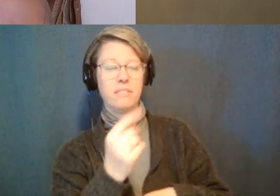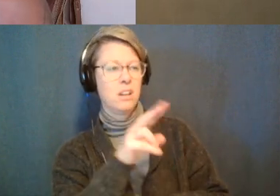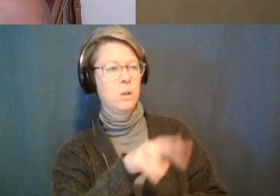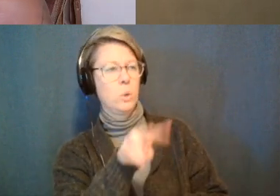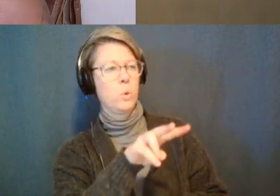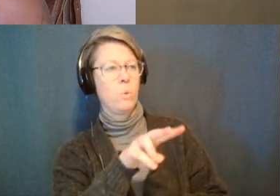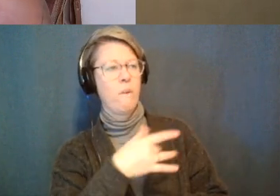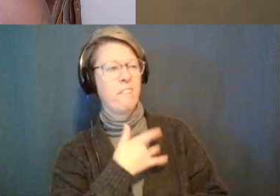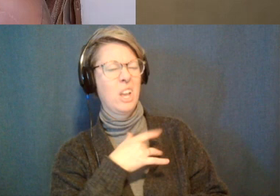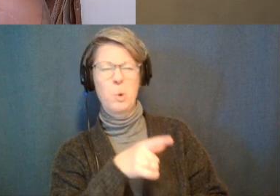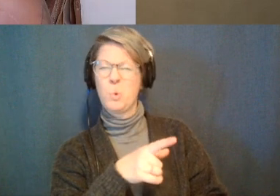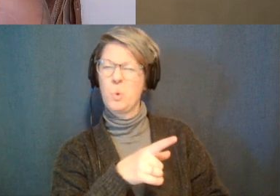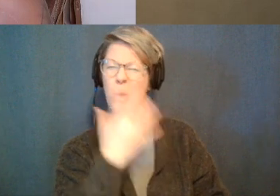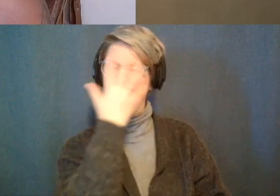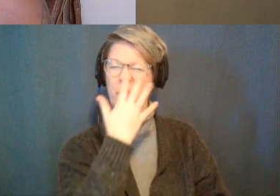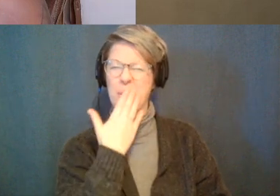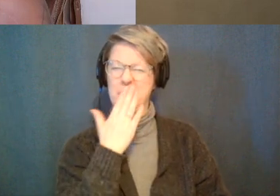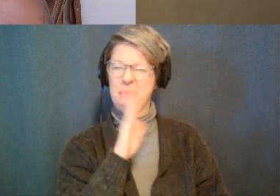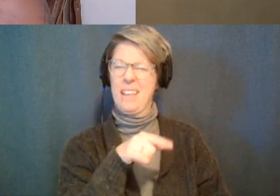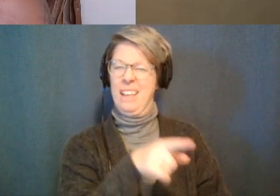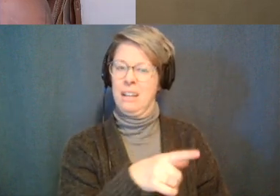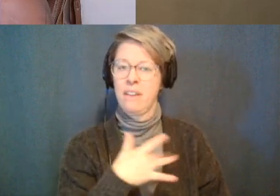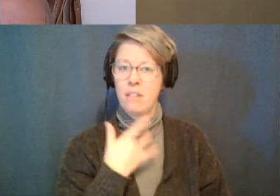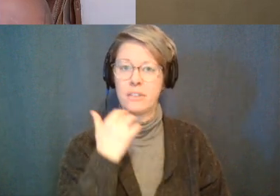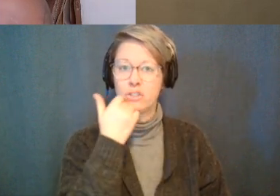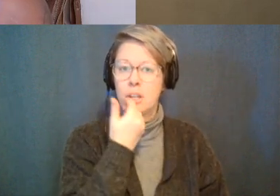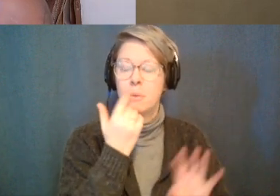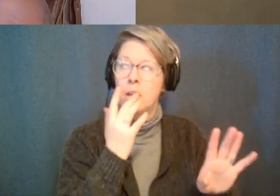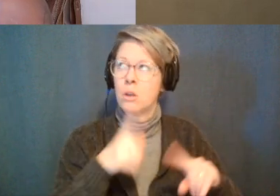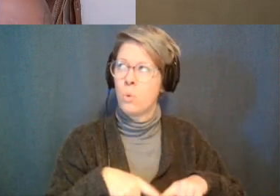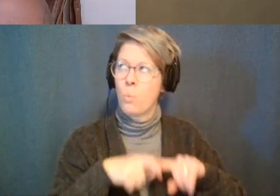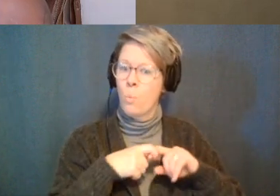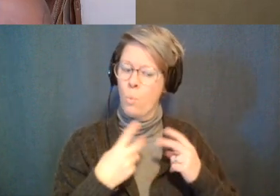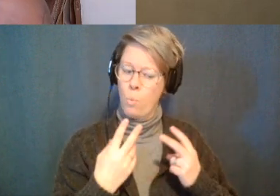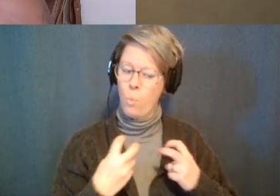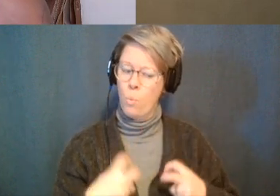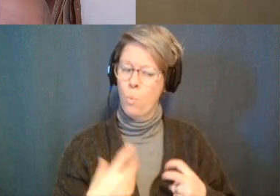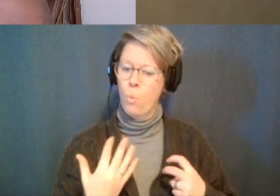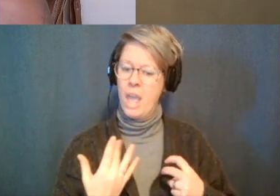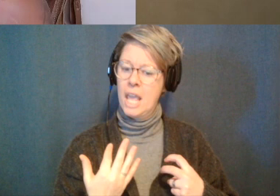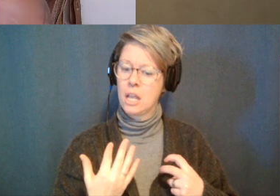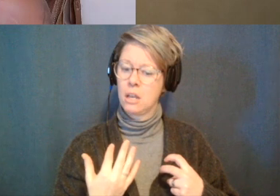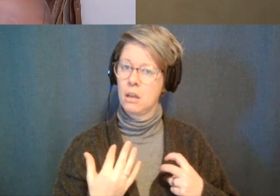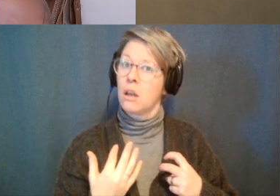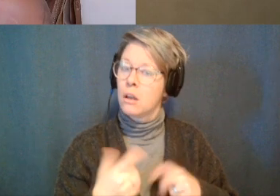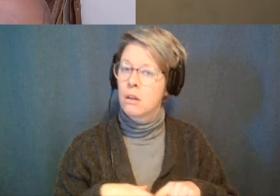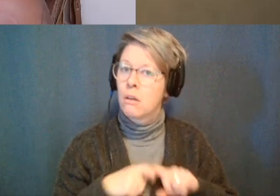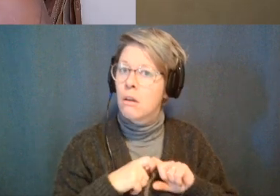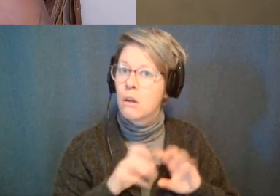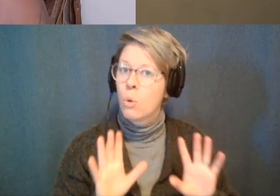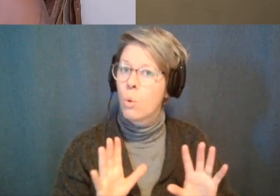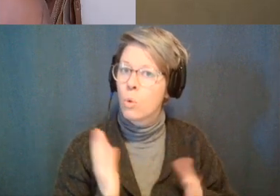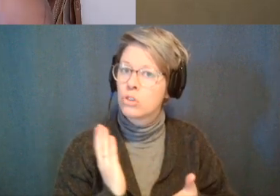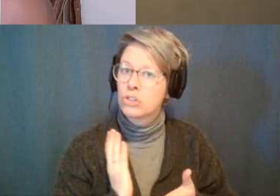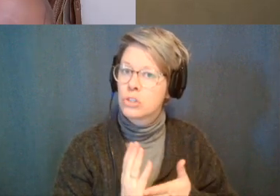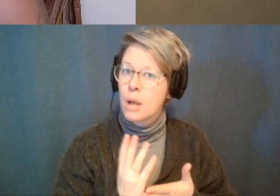the shame coming this thing and then i was like wait hold up hold up bro what you talking about like it took me a bit to actually be like stop